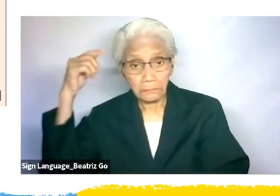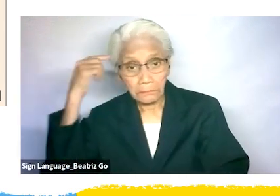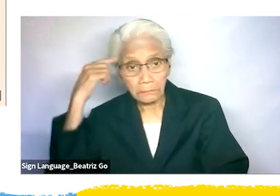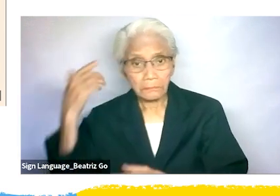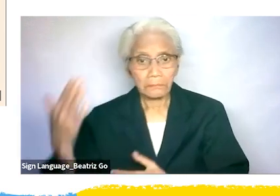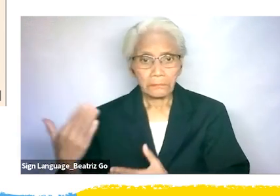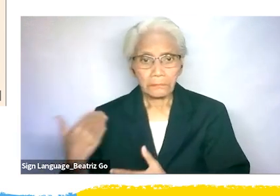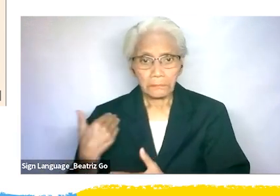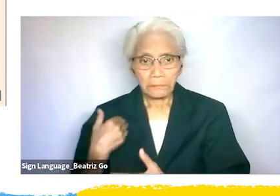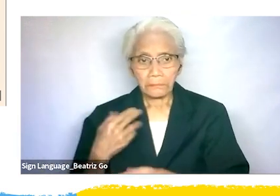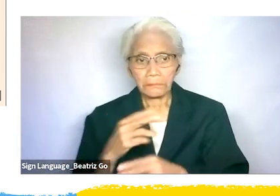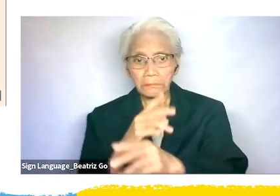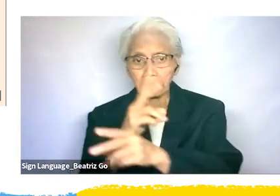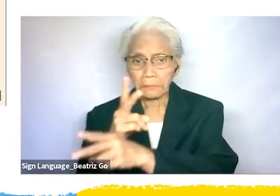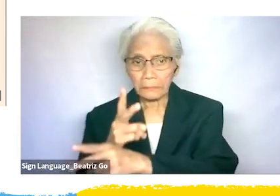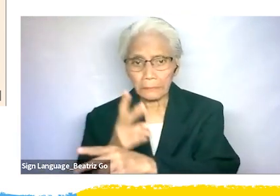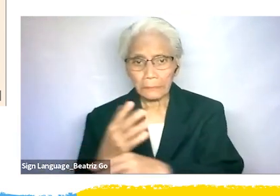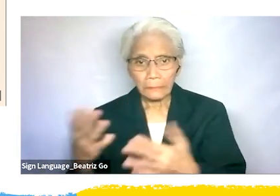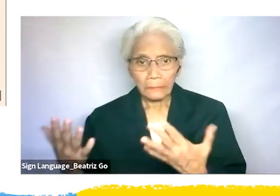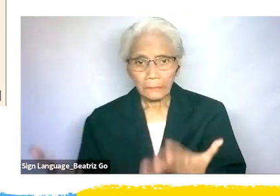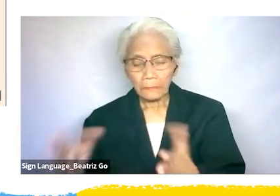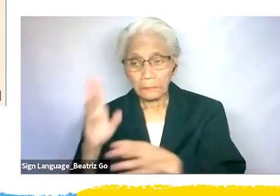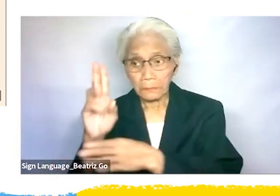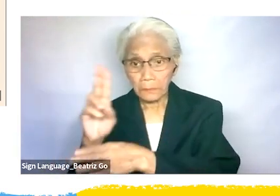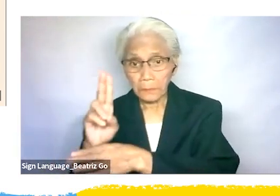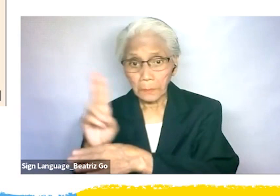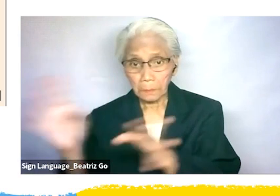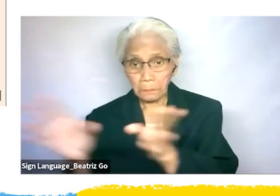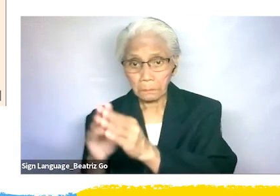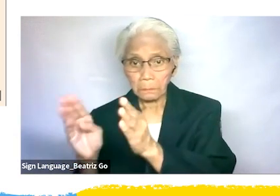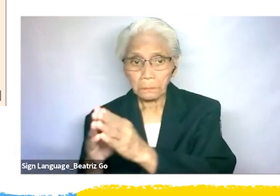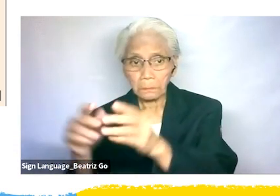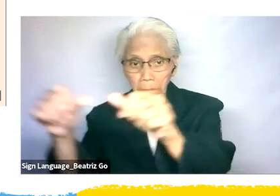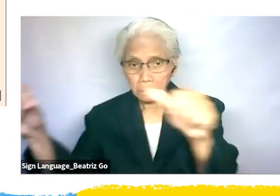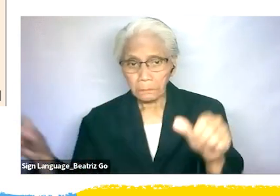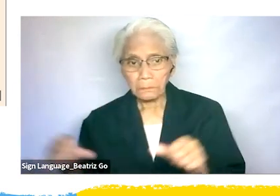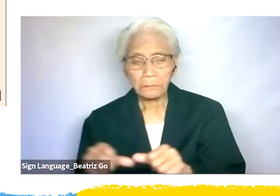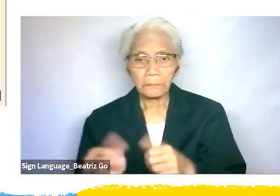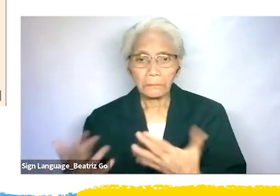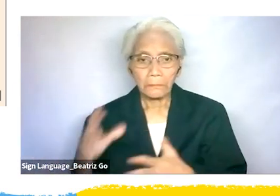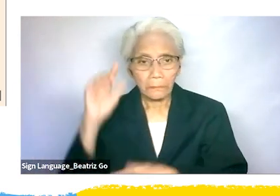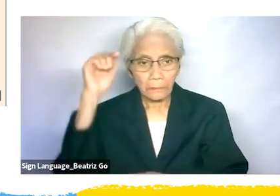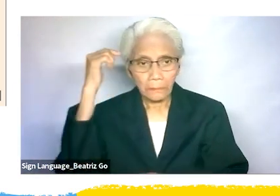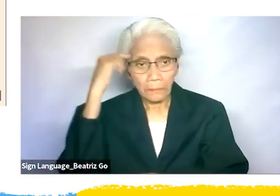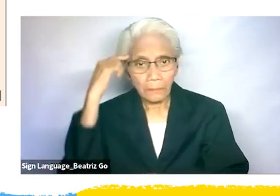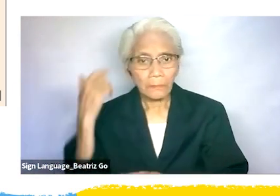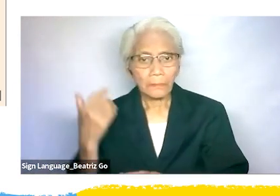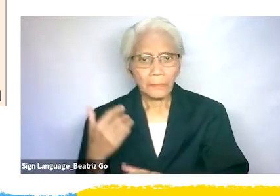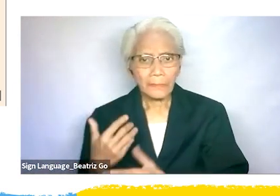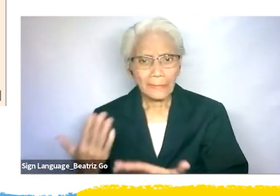children and youth in assembly areas. Government officials should provide